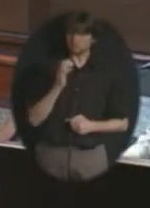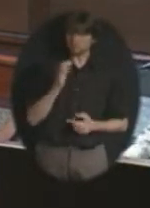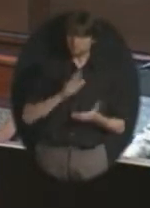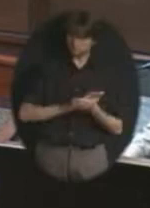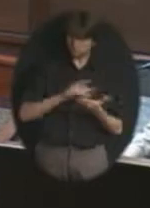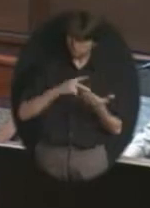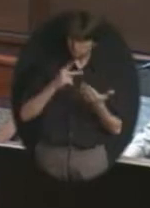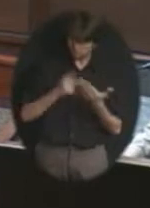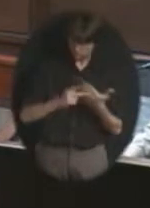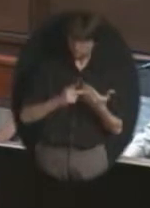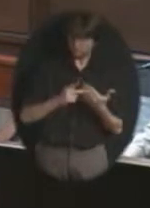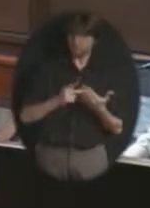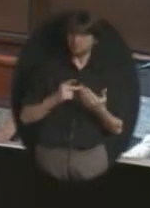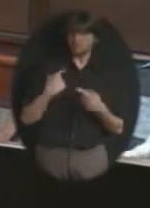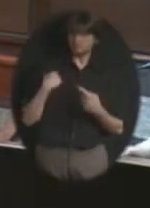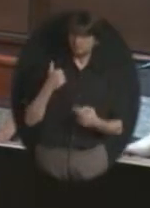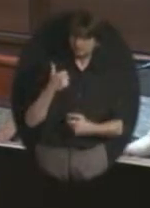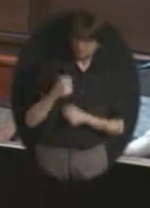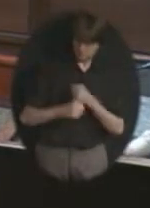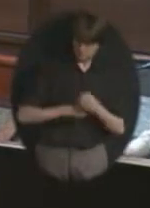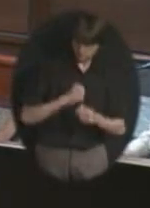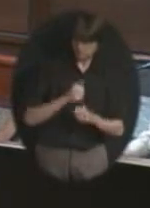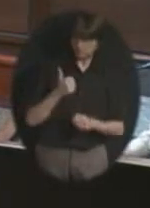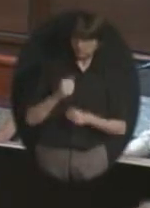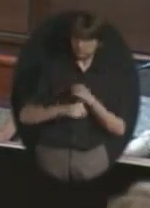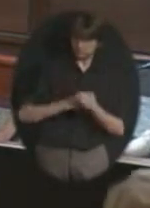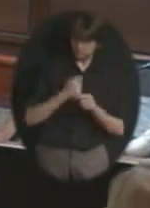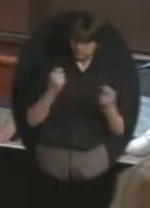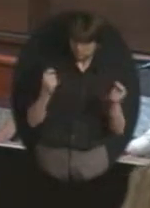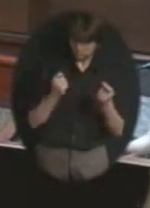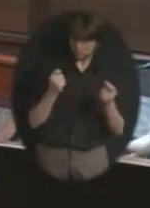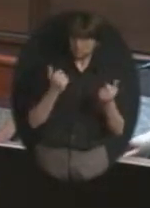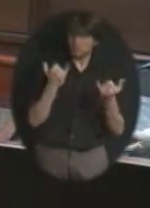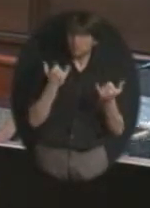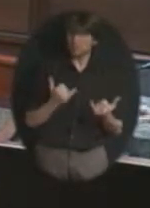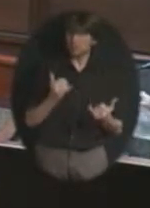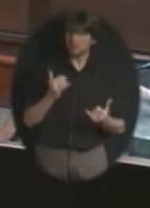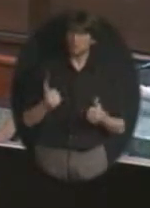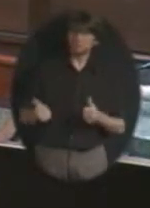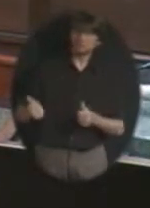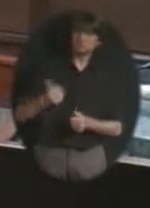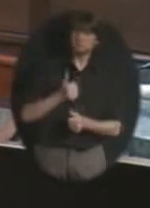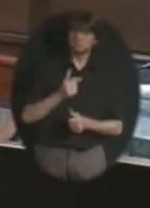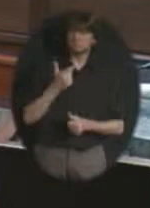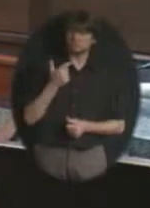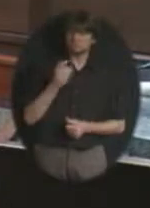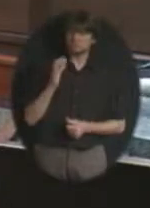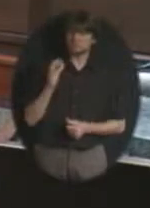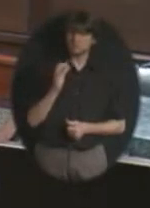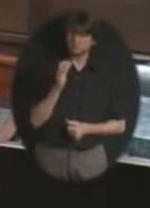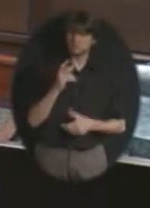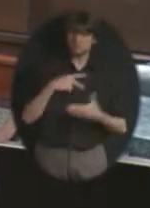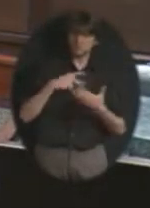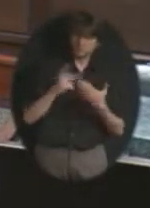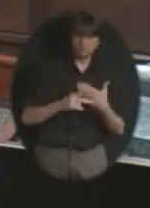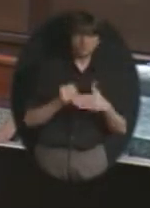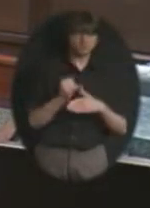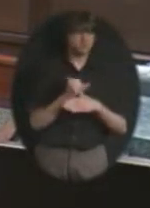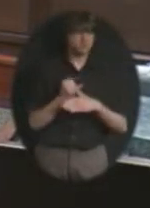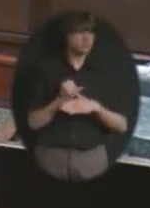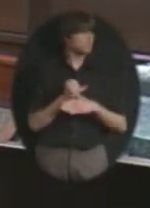And leading us tonight are Mr. Jim Bradford, our 21st century programs, communications and internships person.